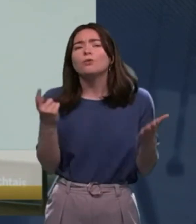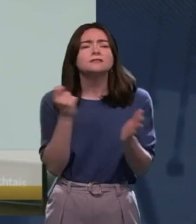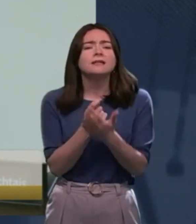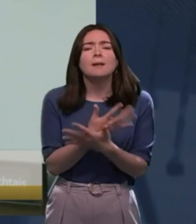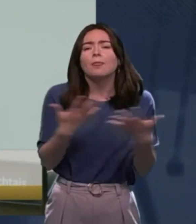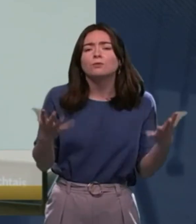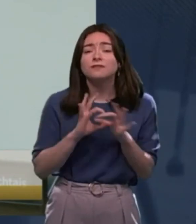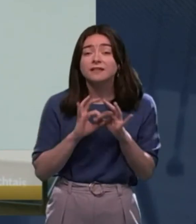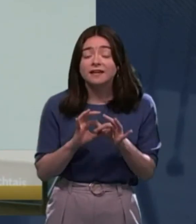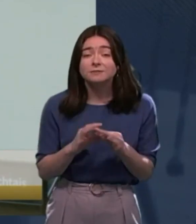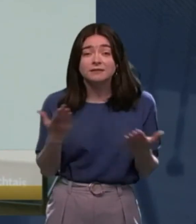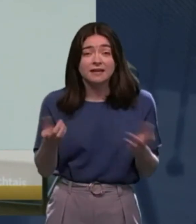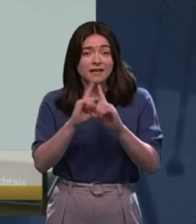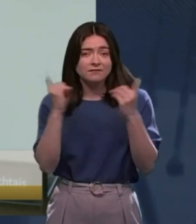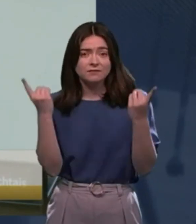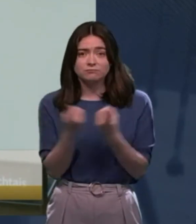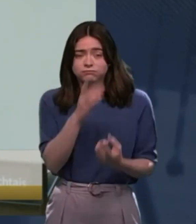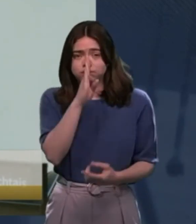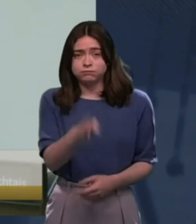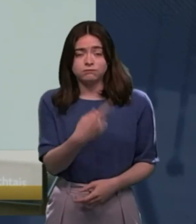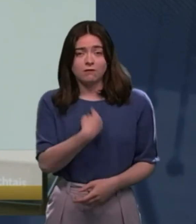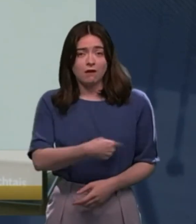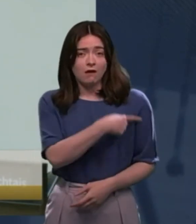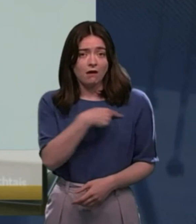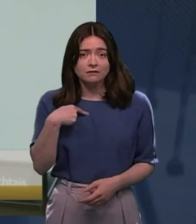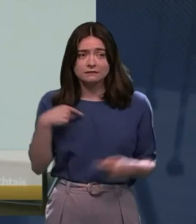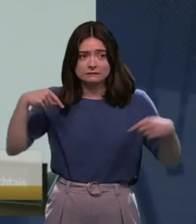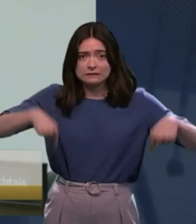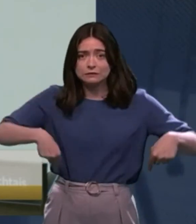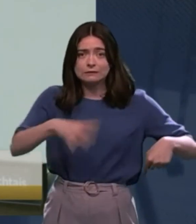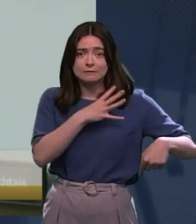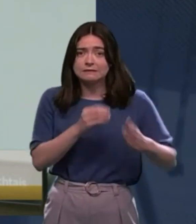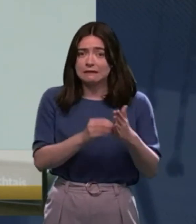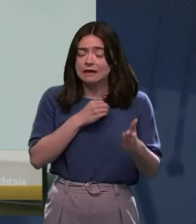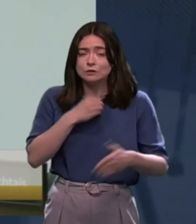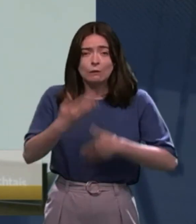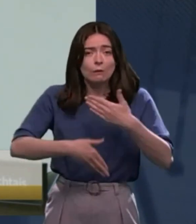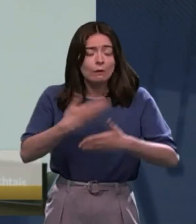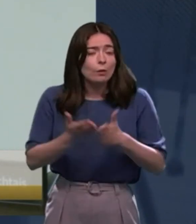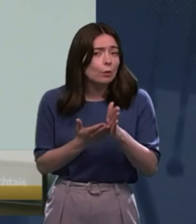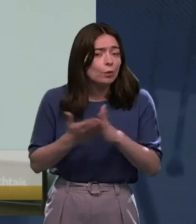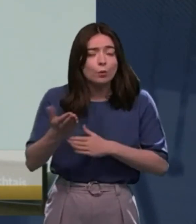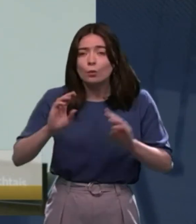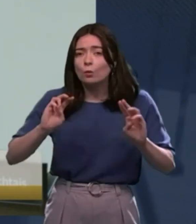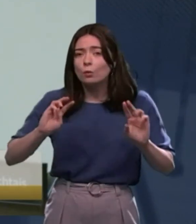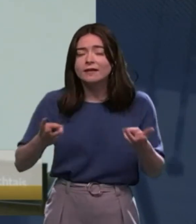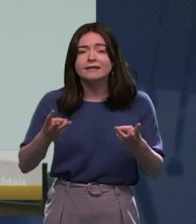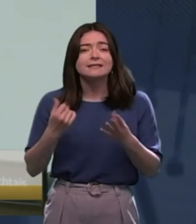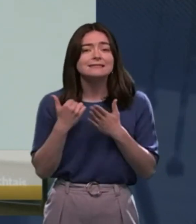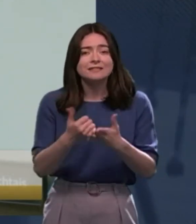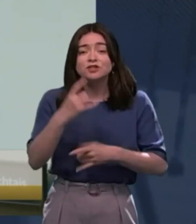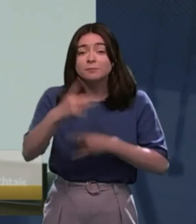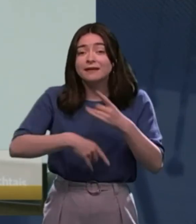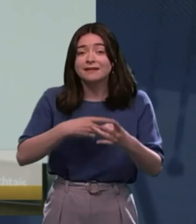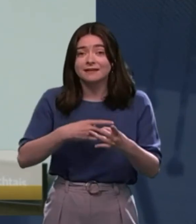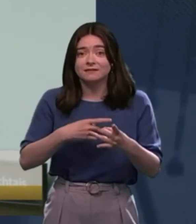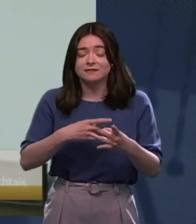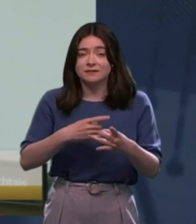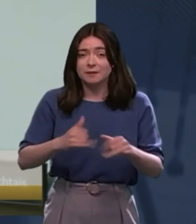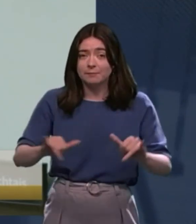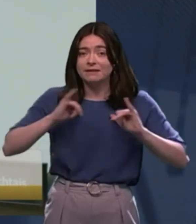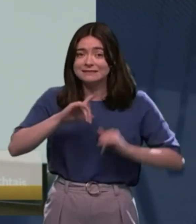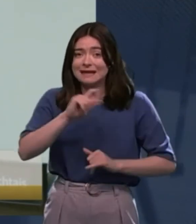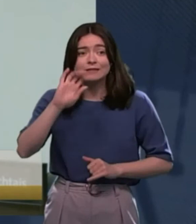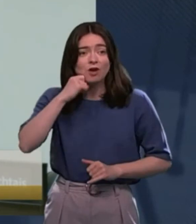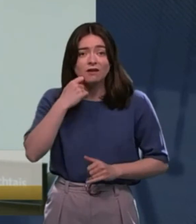engagement, like, even the department were upfront and honest with us as a committee about the fact that they had to rush through the Assisted Decision-Making Capacity Act because there's a case been taken against the